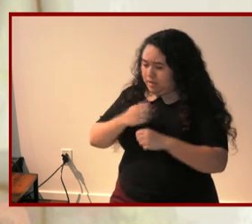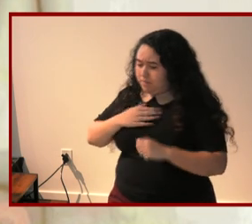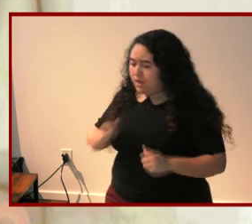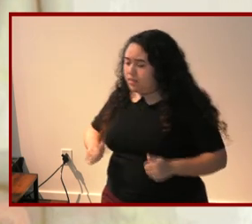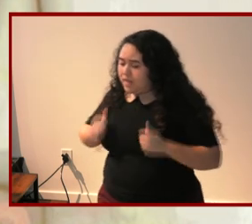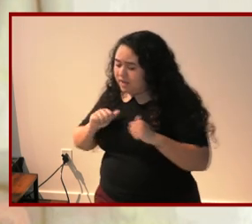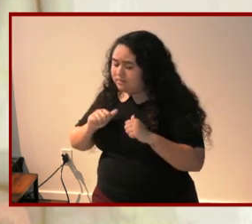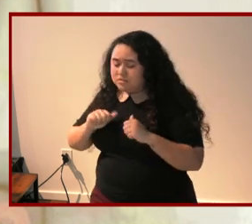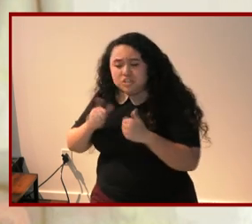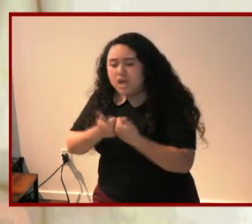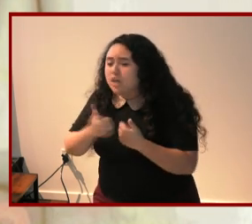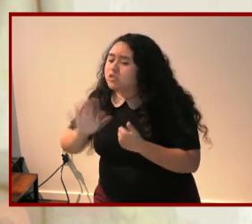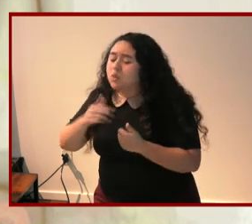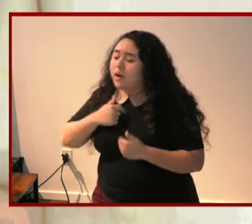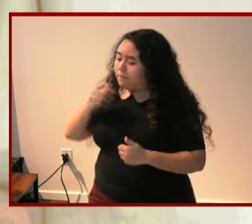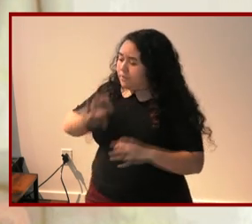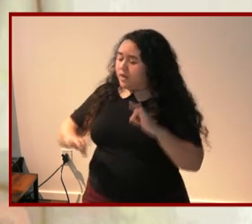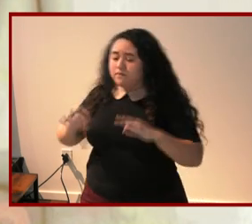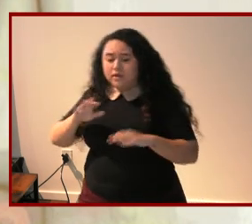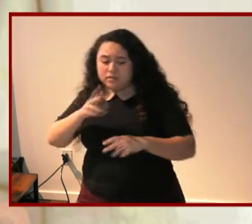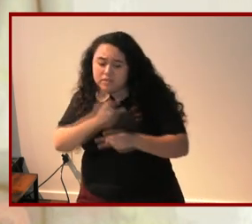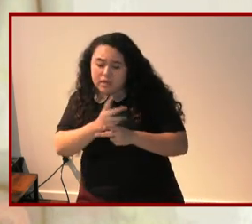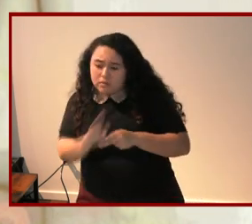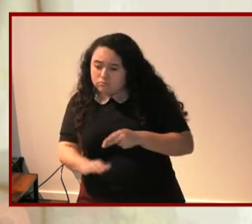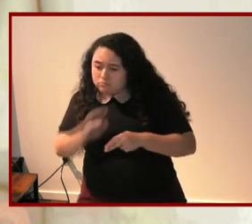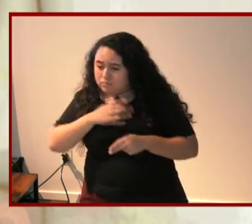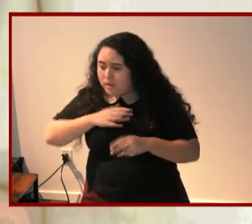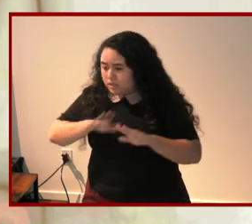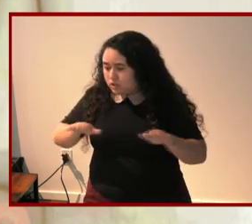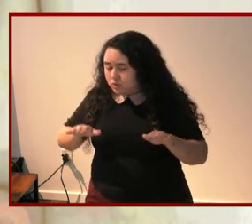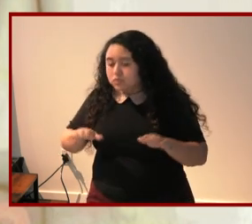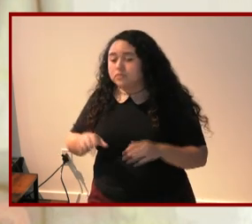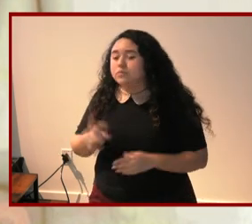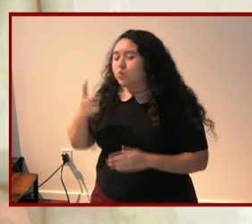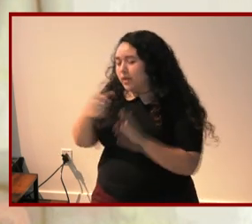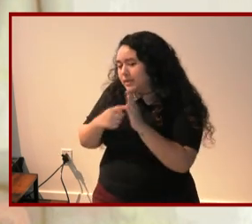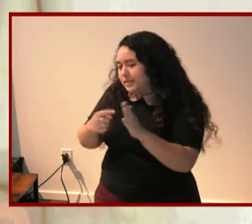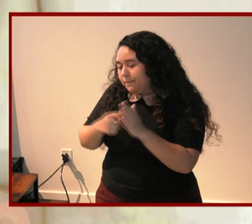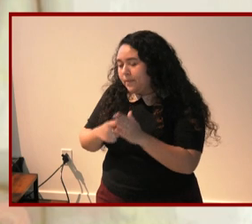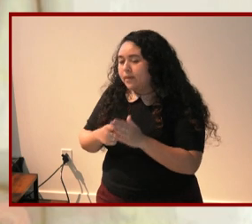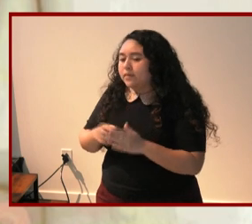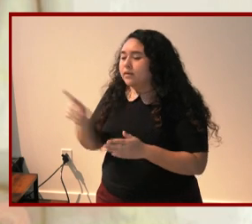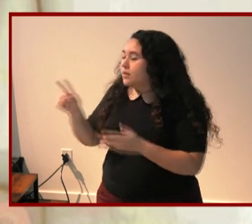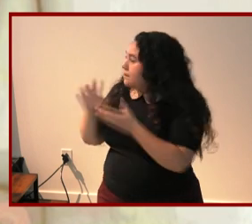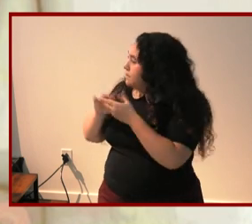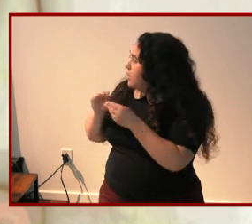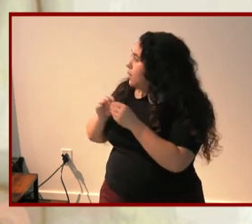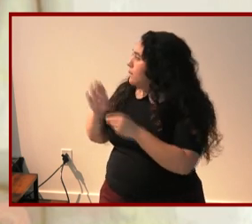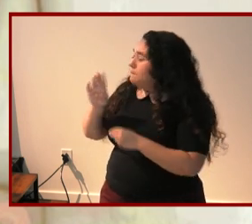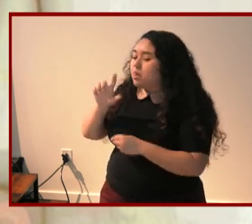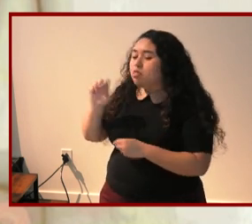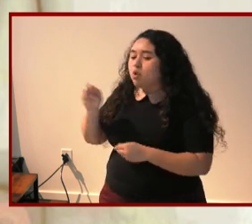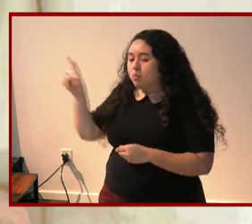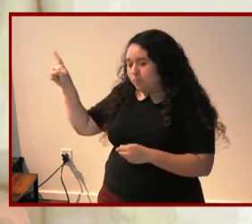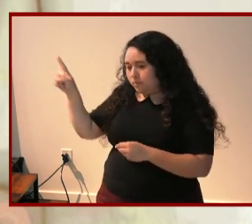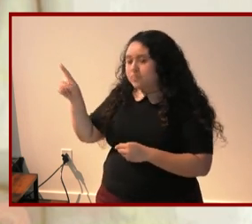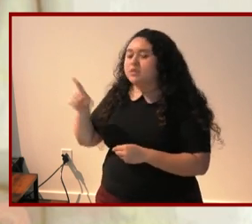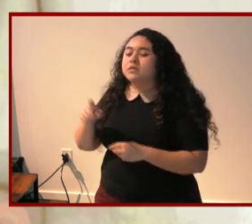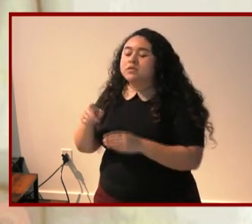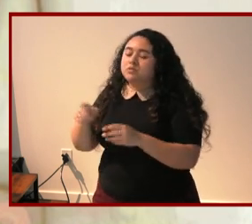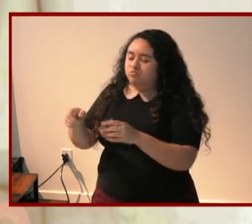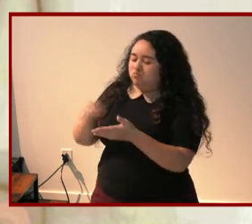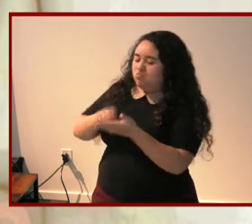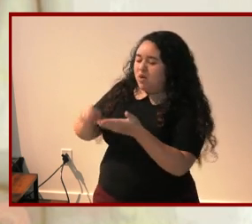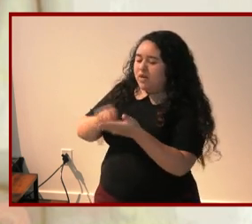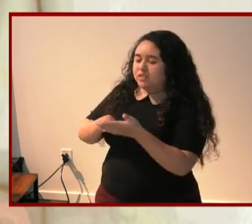fact benefited from parenting their children for example in her memoir bloom cal hampton writes that she first